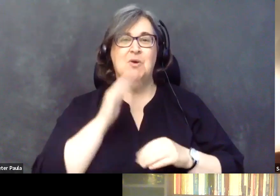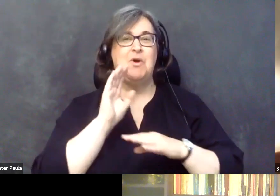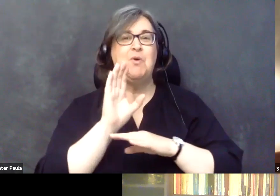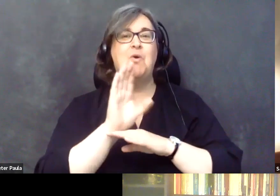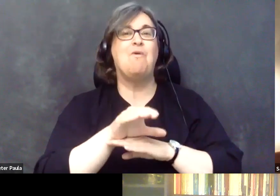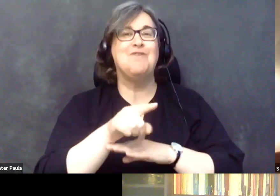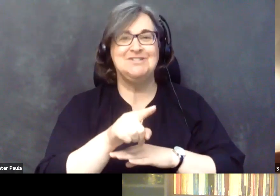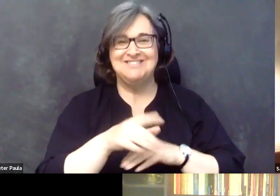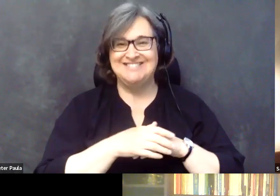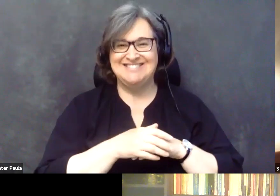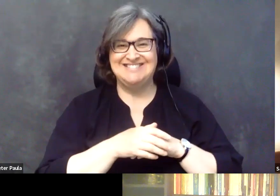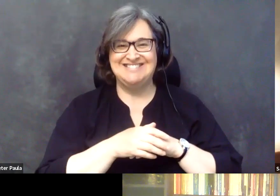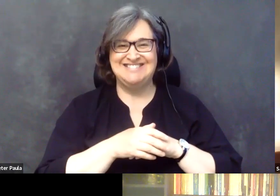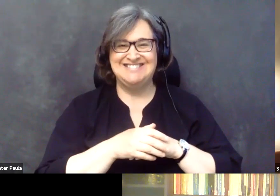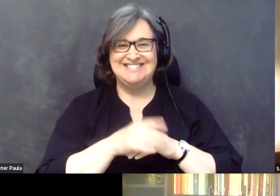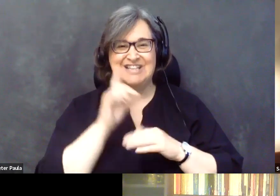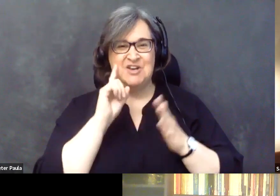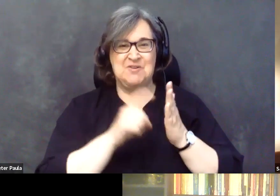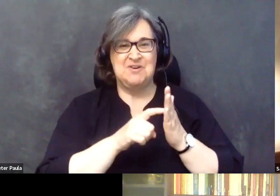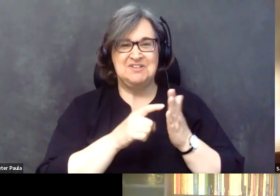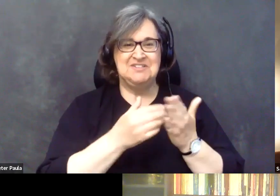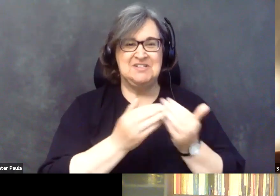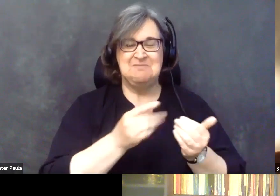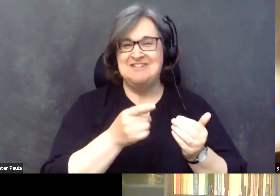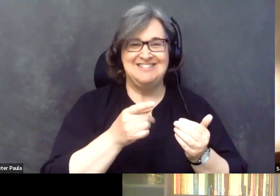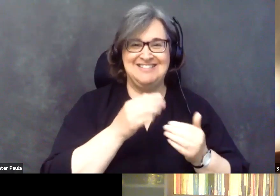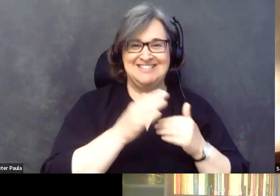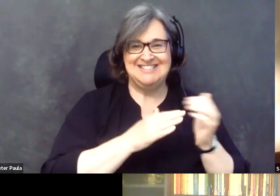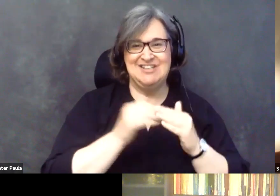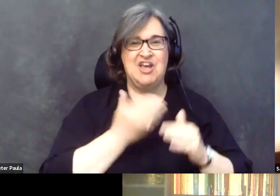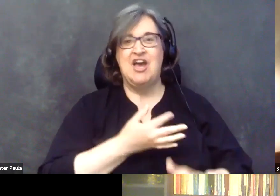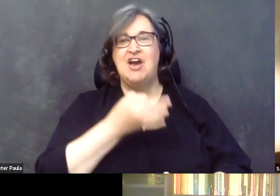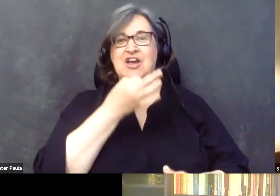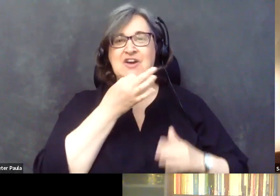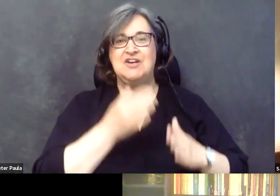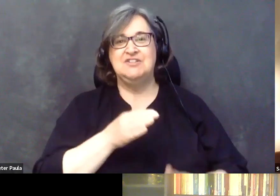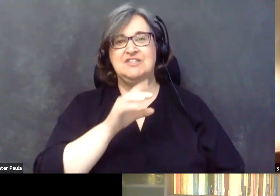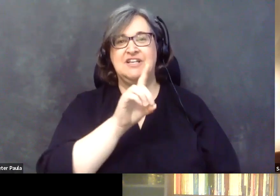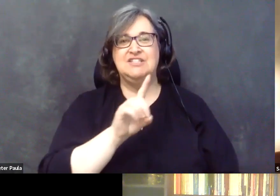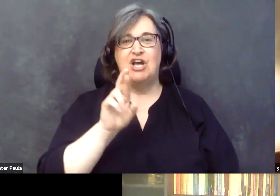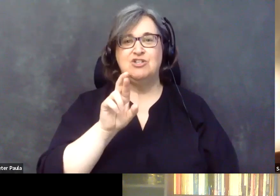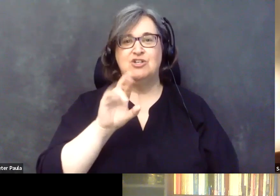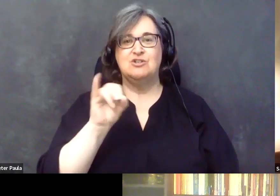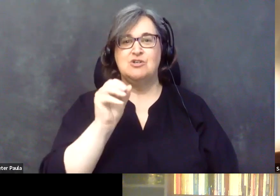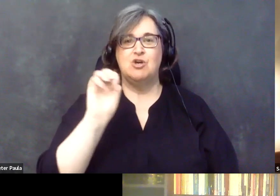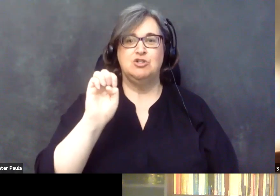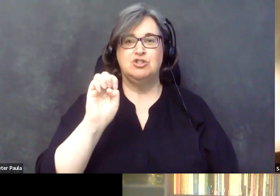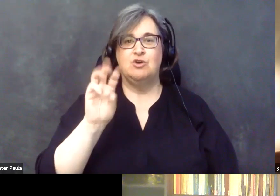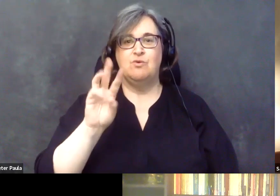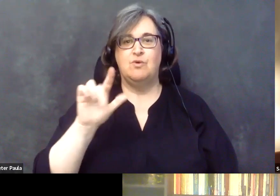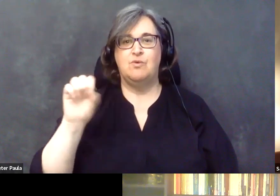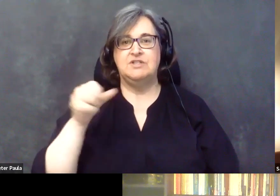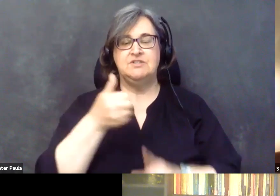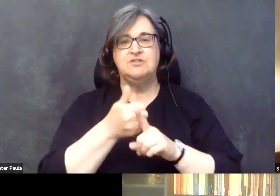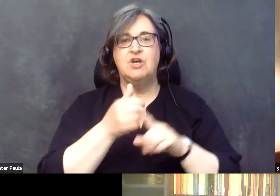to be recognized, whether he's comfortable with that or not. Our expert here is Dr. Joe Wells. And Dr. Wells is a